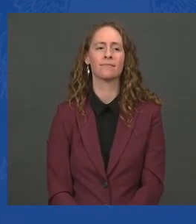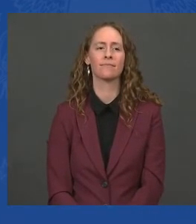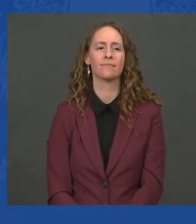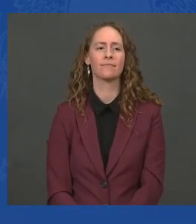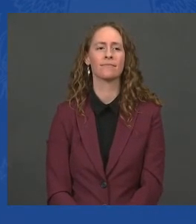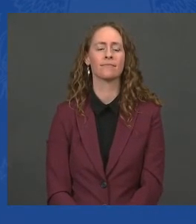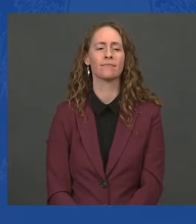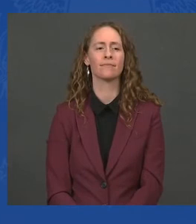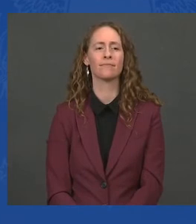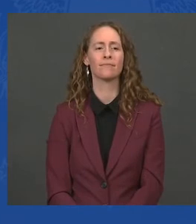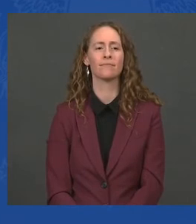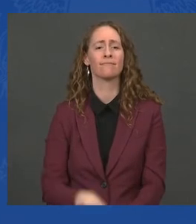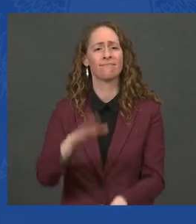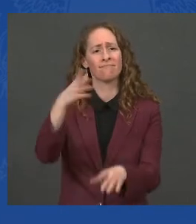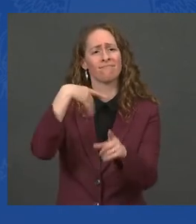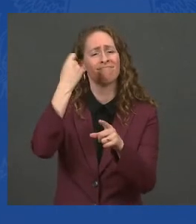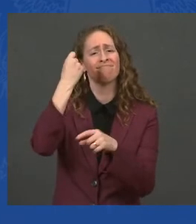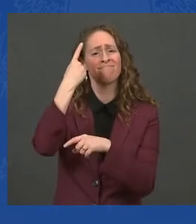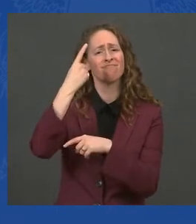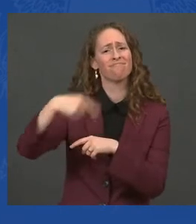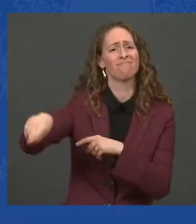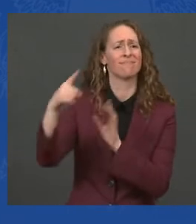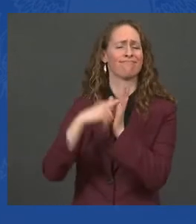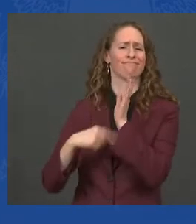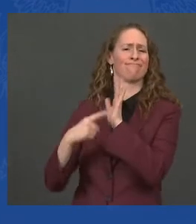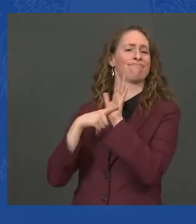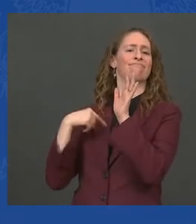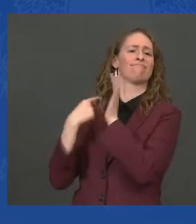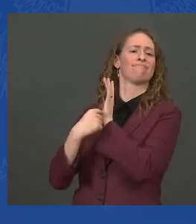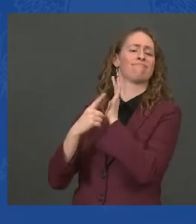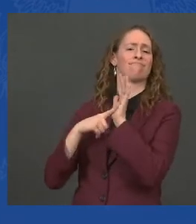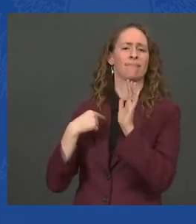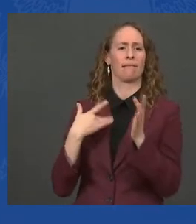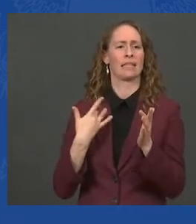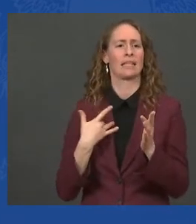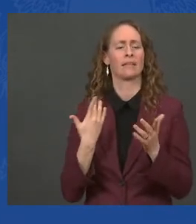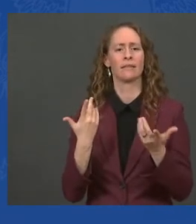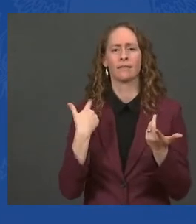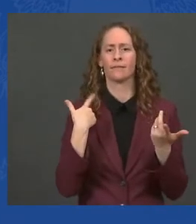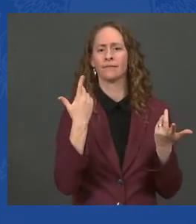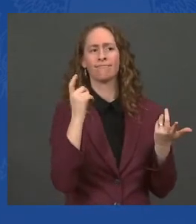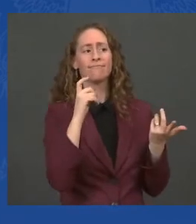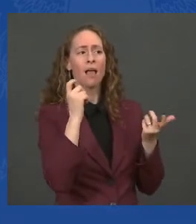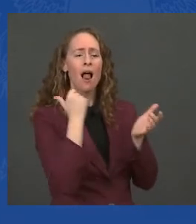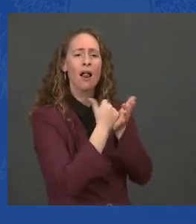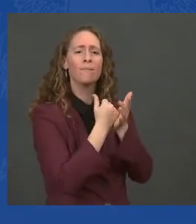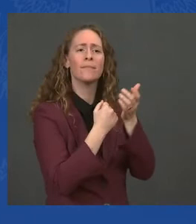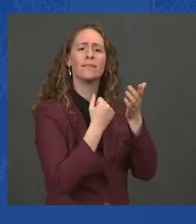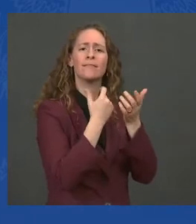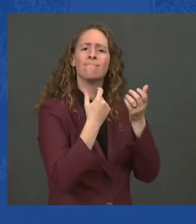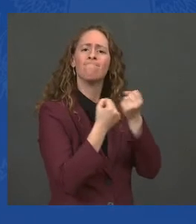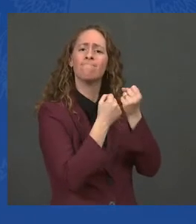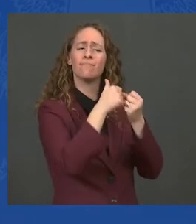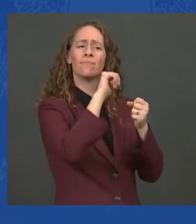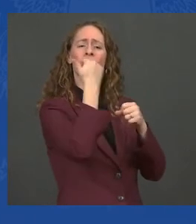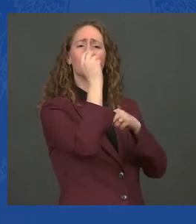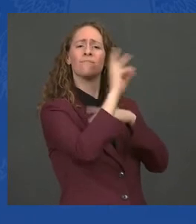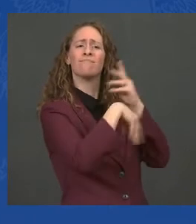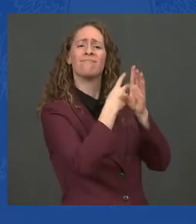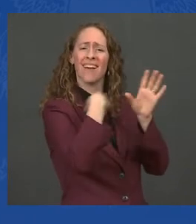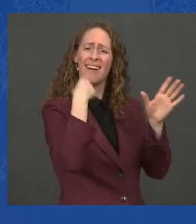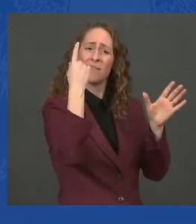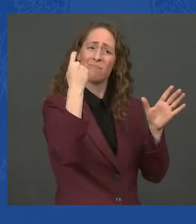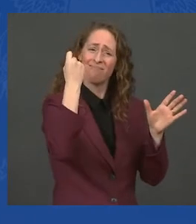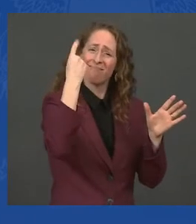not doing more for the world. We've done more for the world in providing vaccines available and help than any